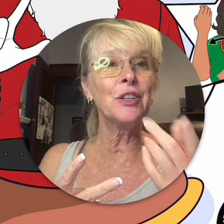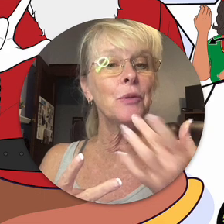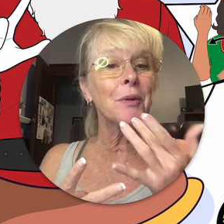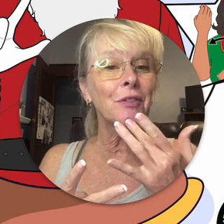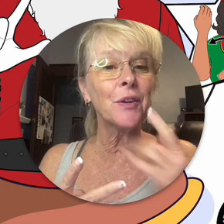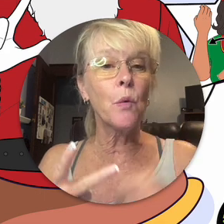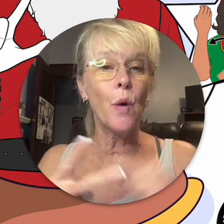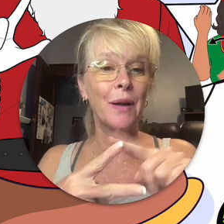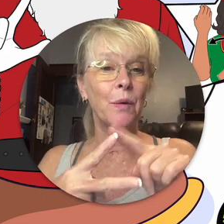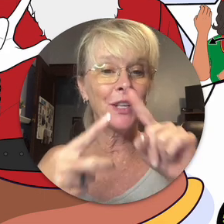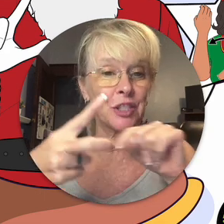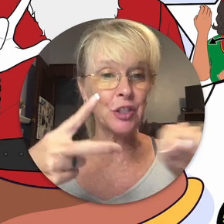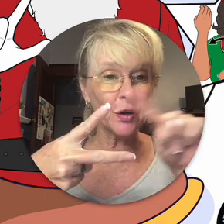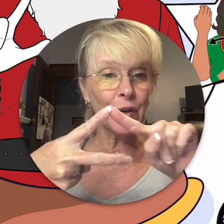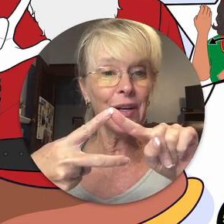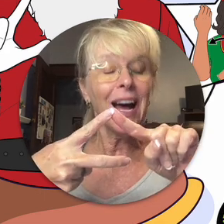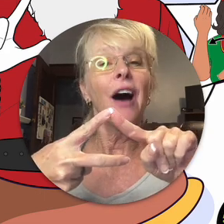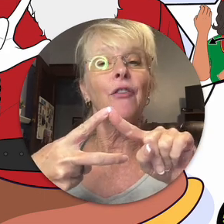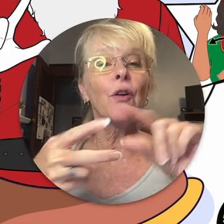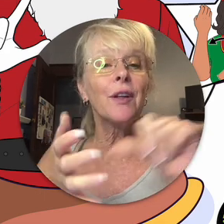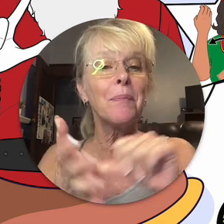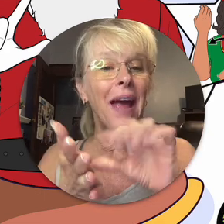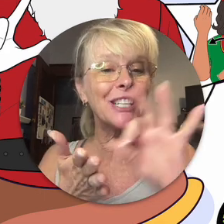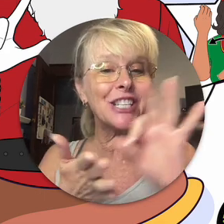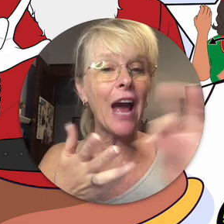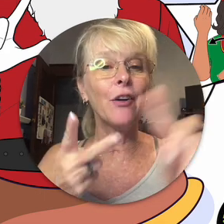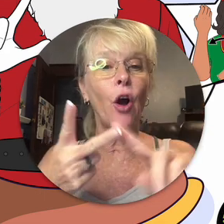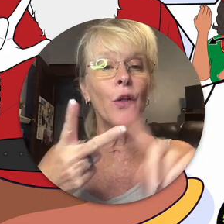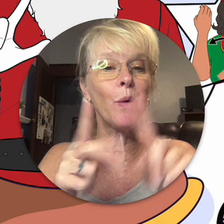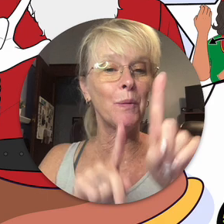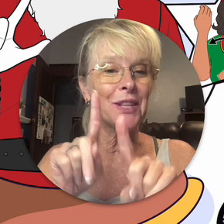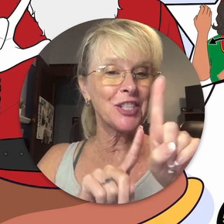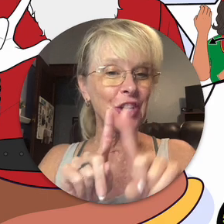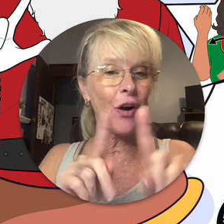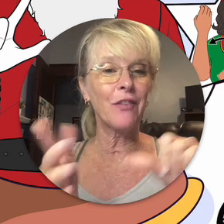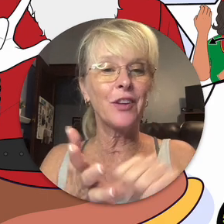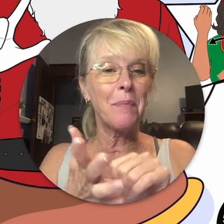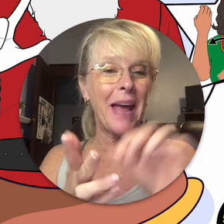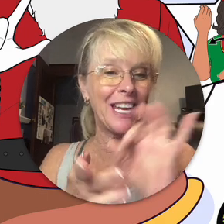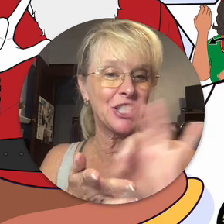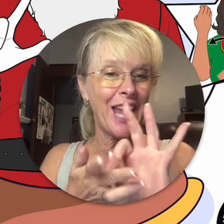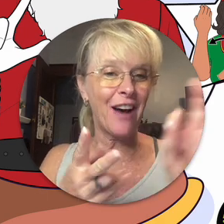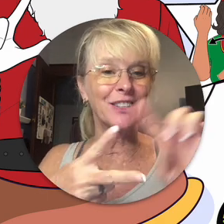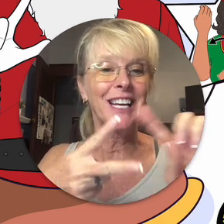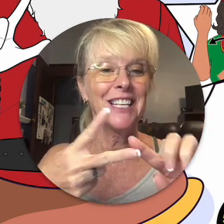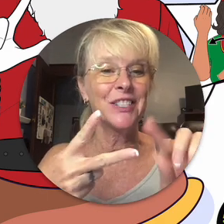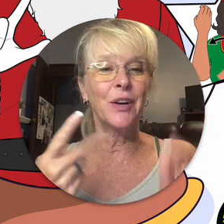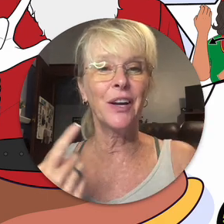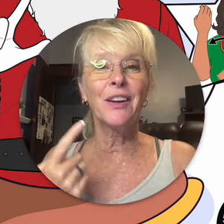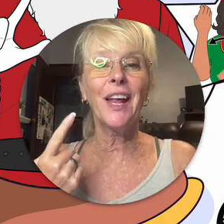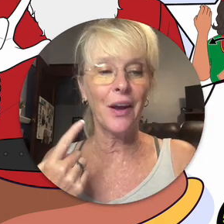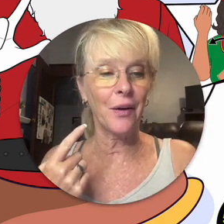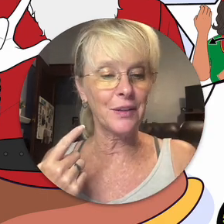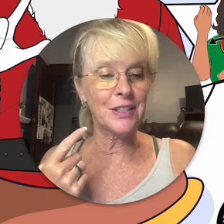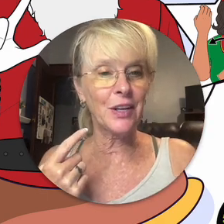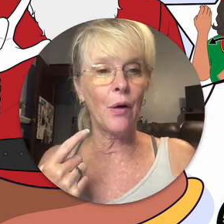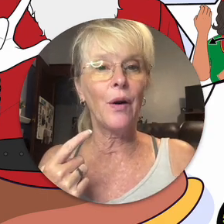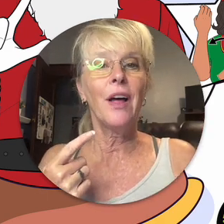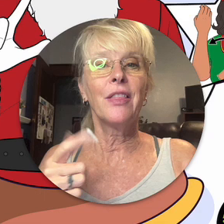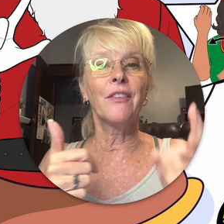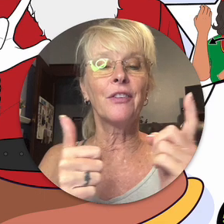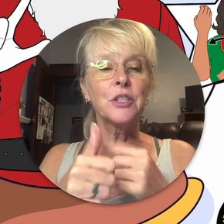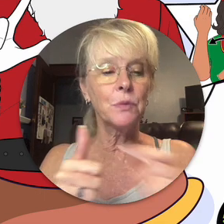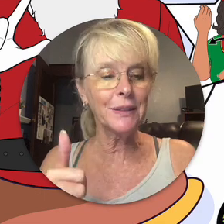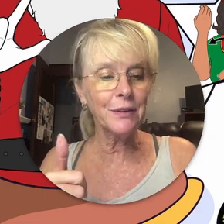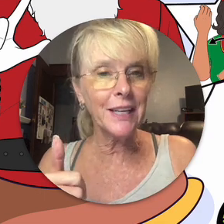do you prefer the one with the circle for the page count or the one with the star for the page count? So here they go. So